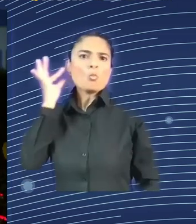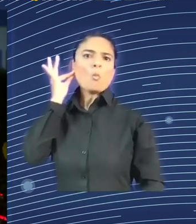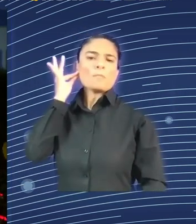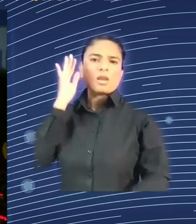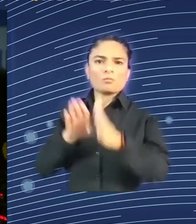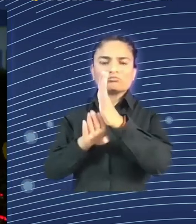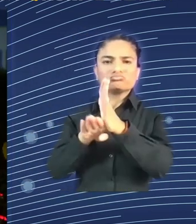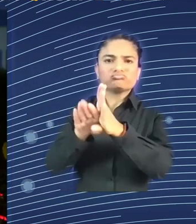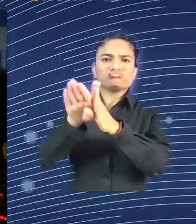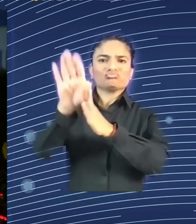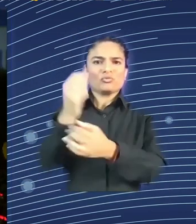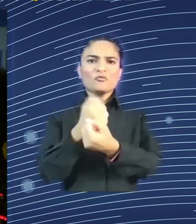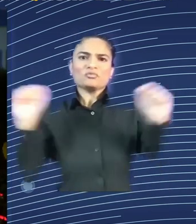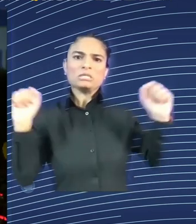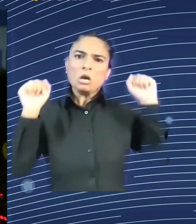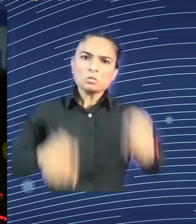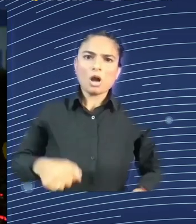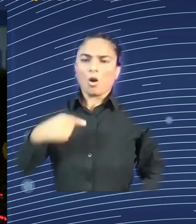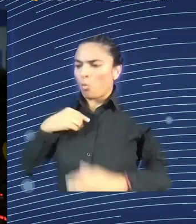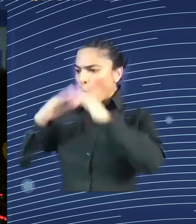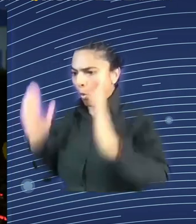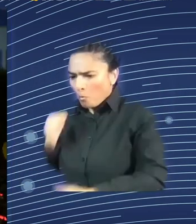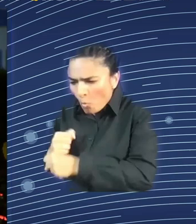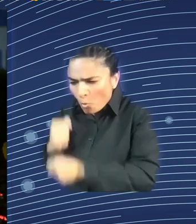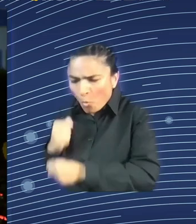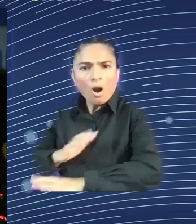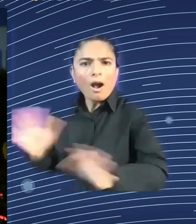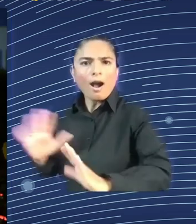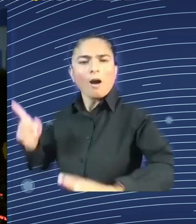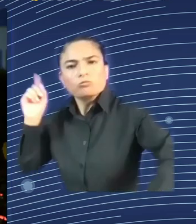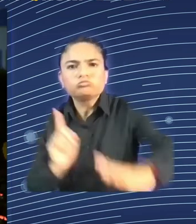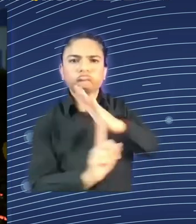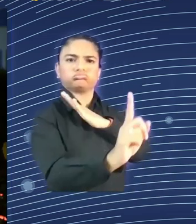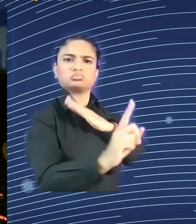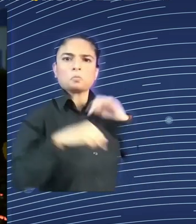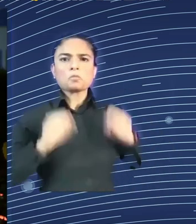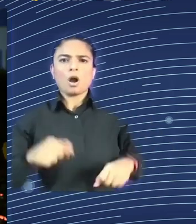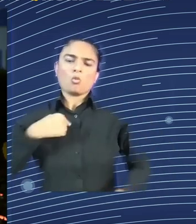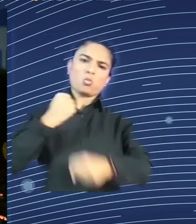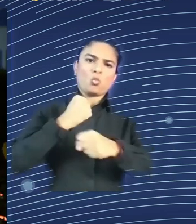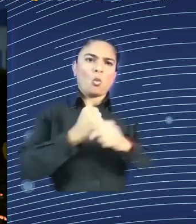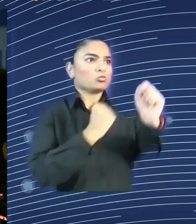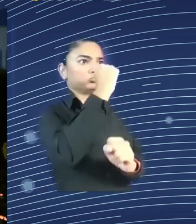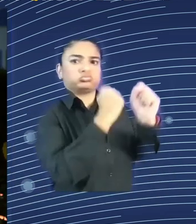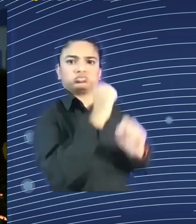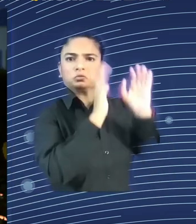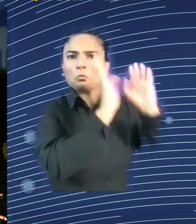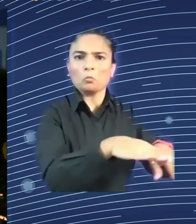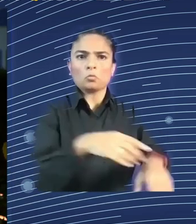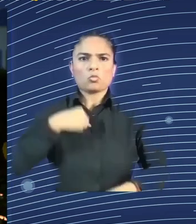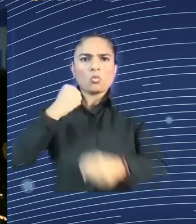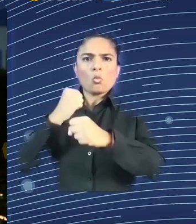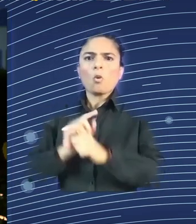machinery and get a job outside. And, in fact, that's where we observed the first rise in labor force participation